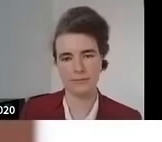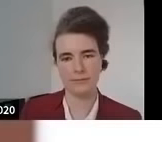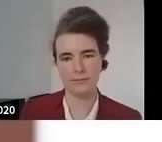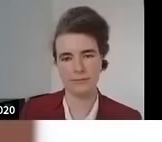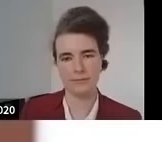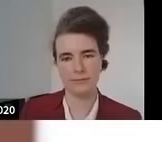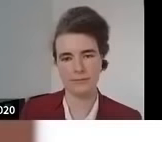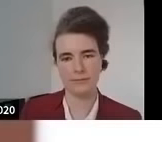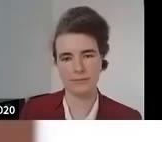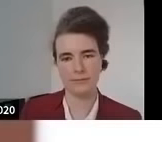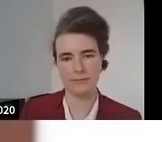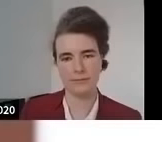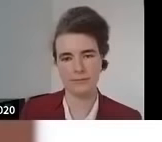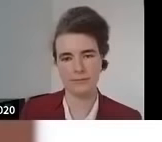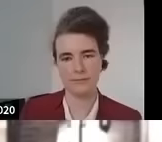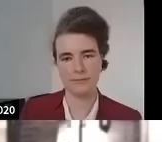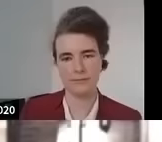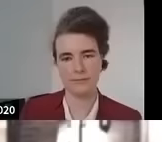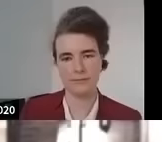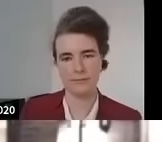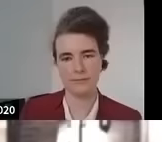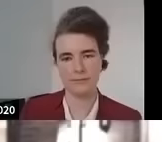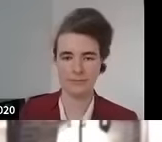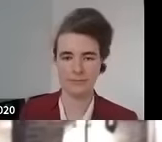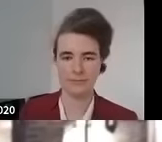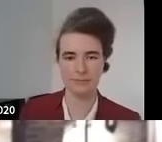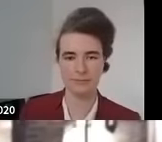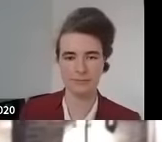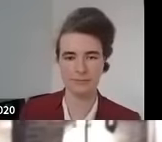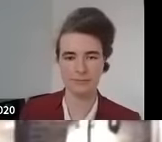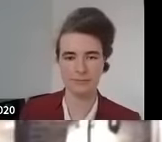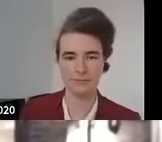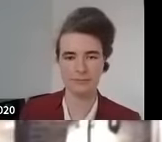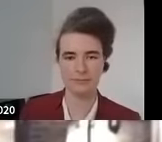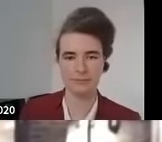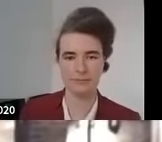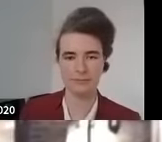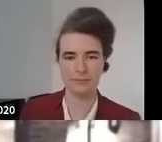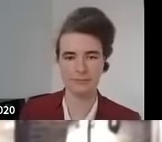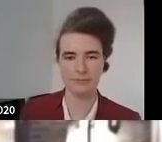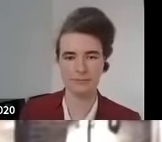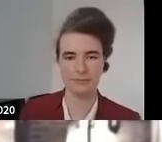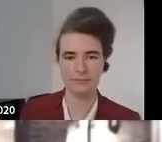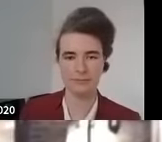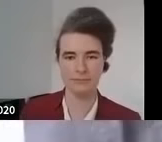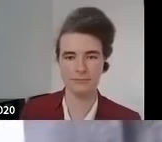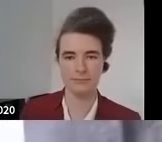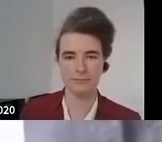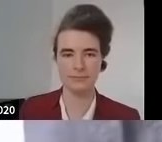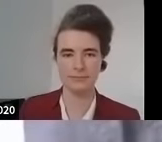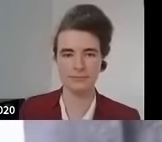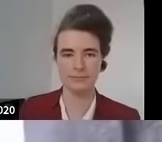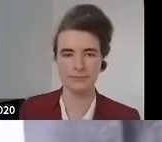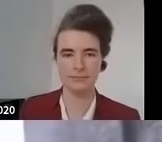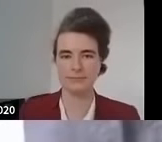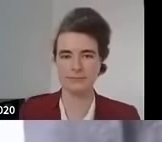much man's got the yardy bedrooms like a lot of slang that we talk and our tracks come from damn that for me growing up in the 90s and